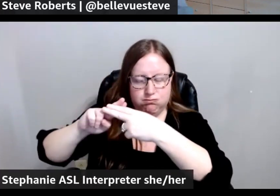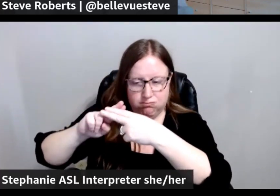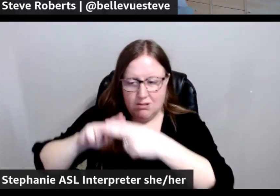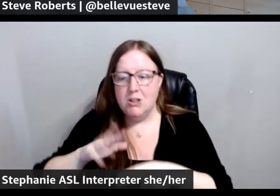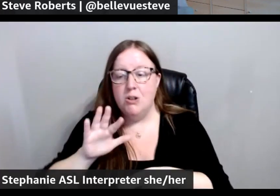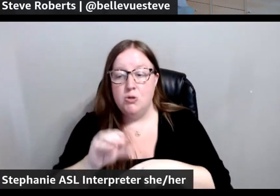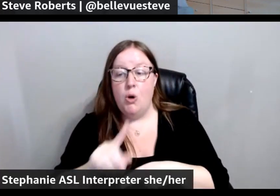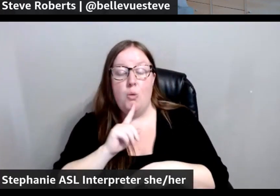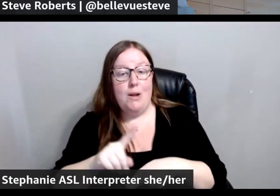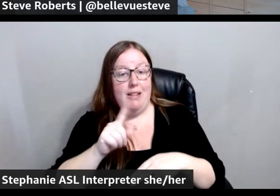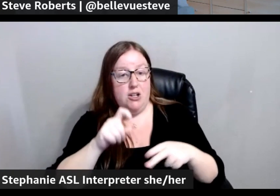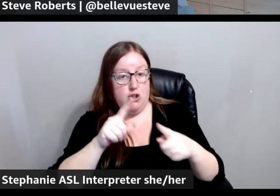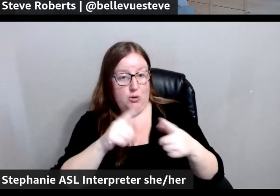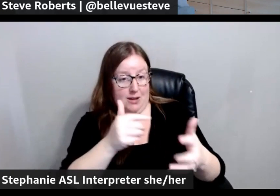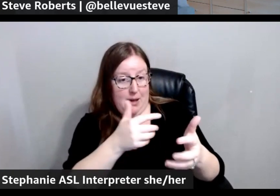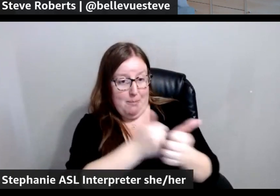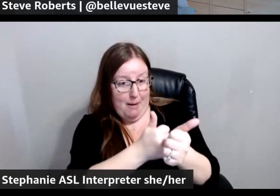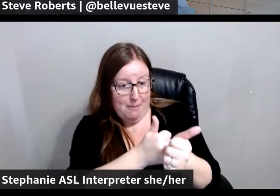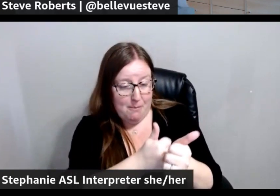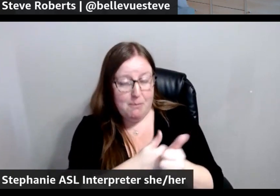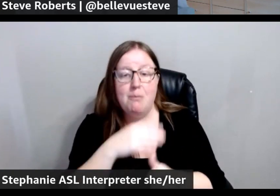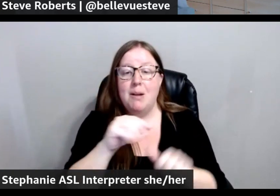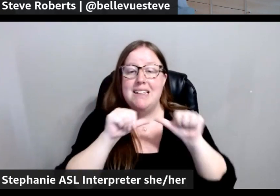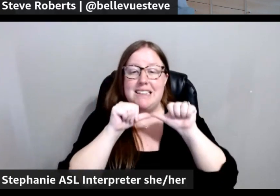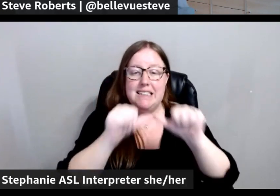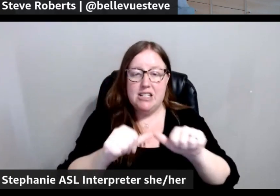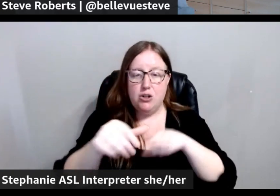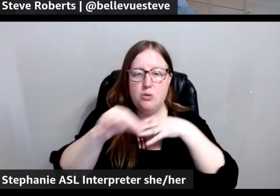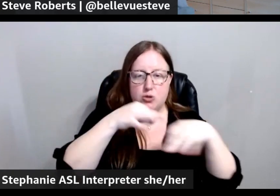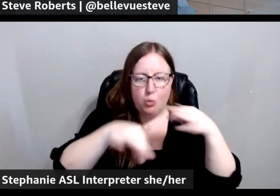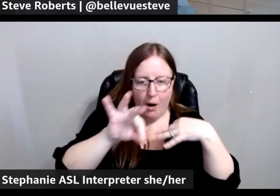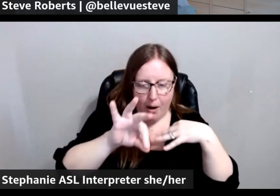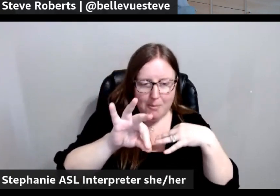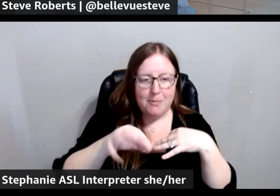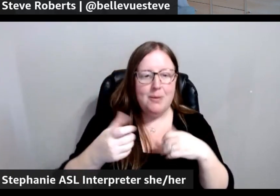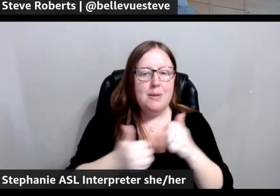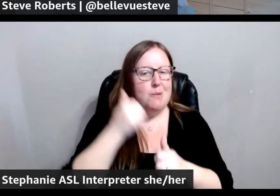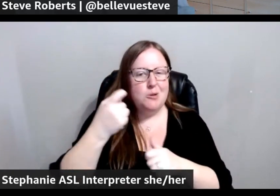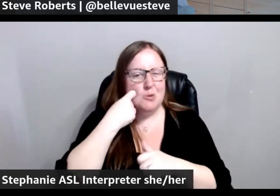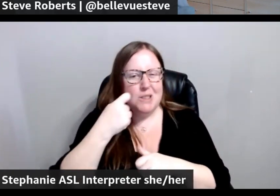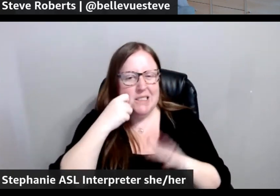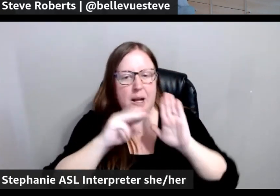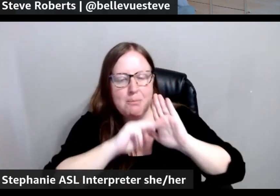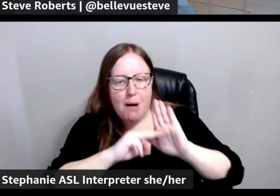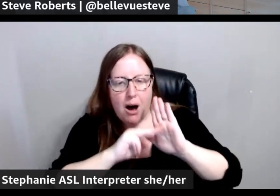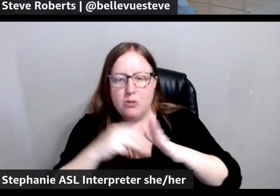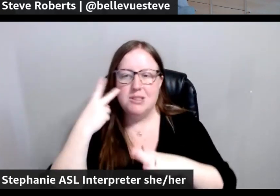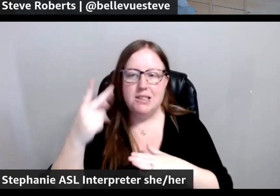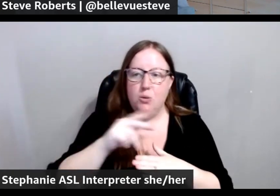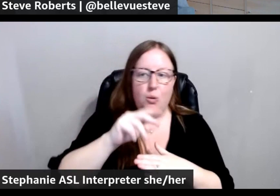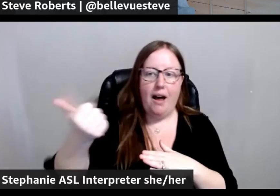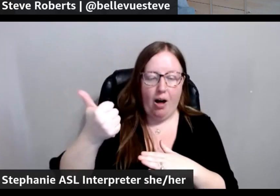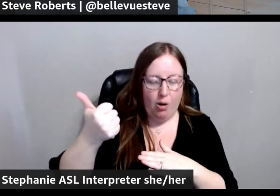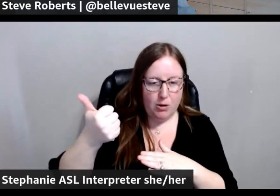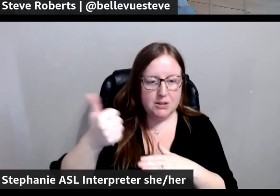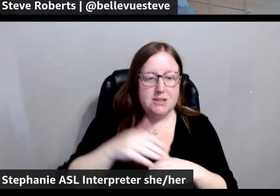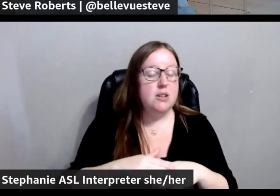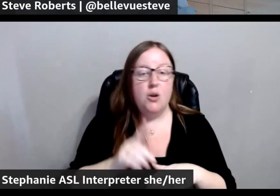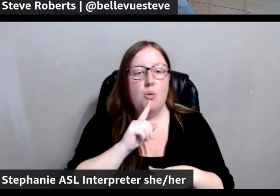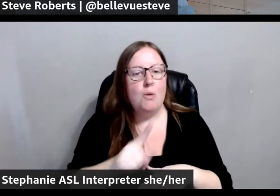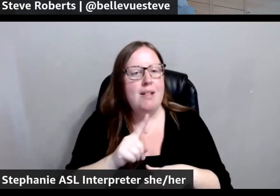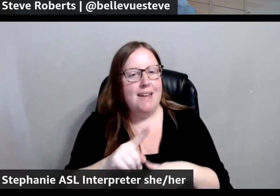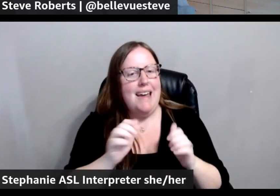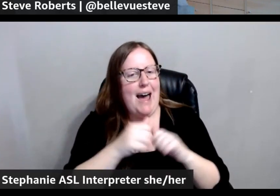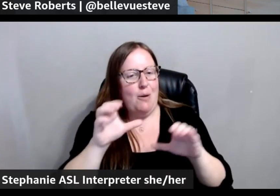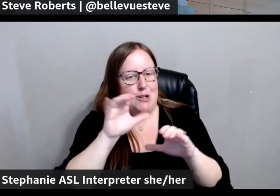to keep up and to also be able to continuously swap in the latest models and see what else is coming down the pike, this is a way to